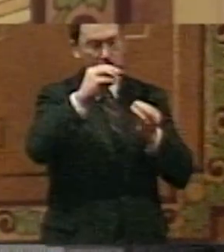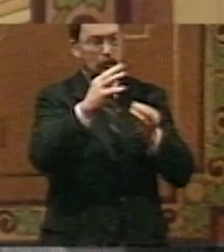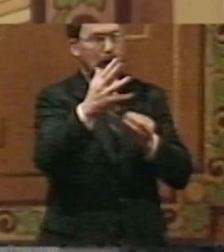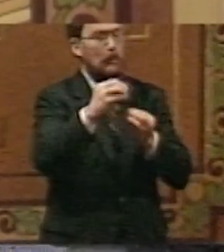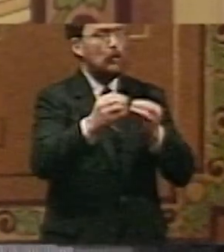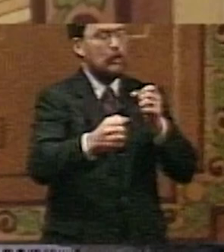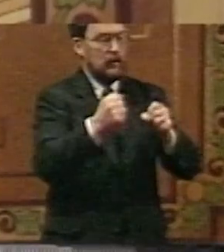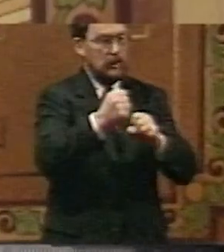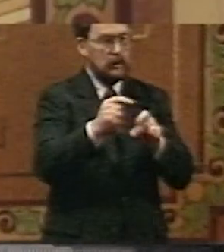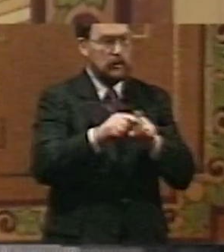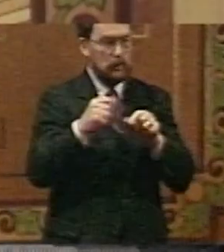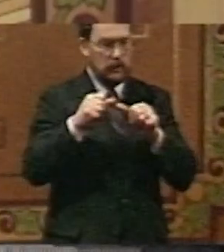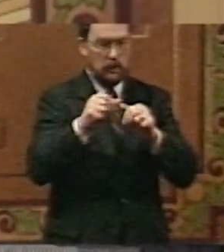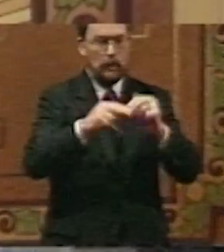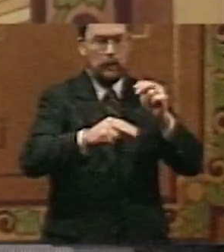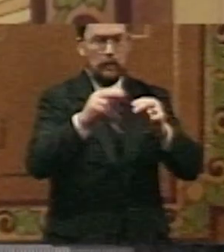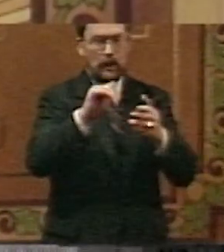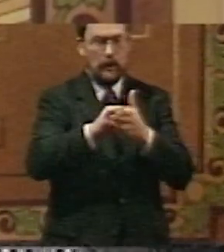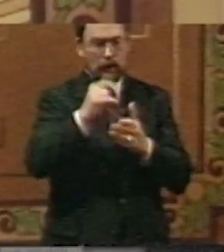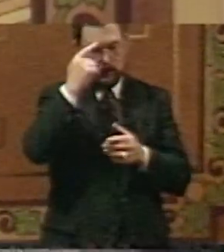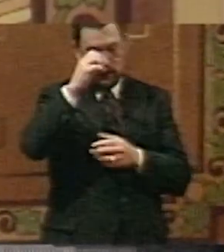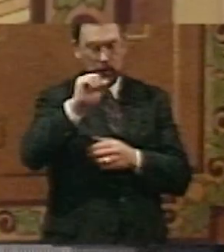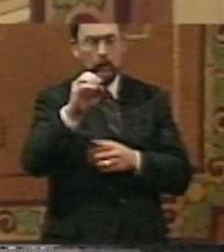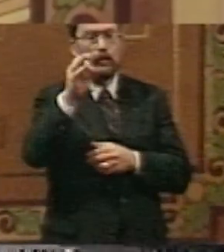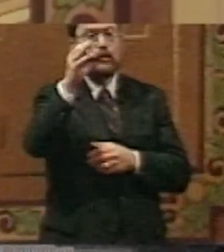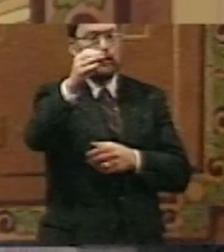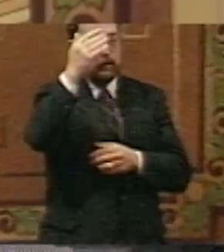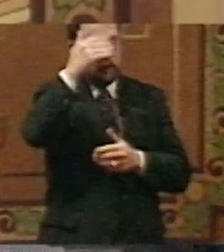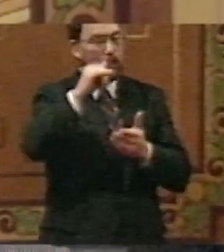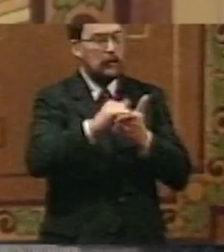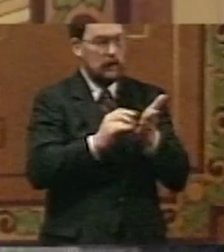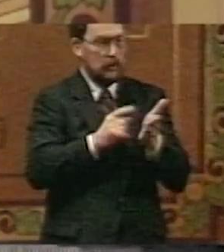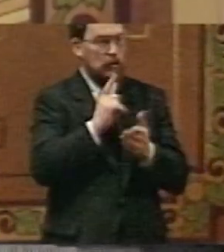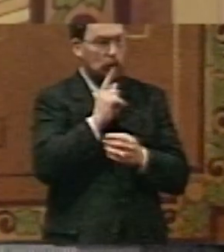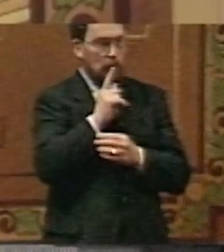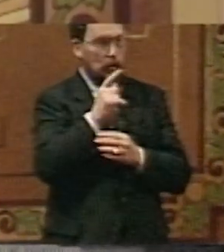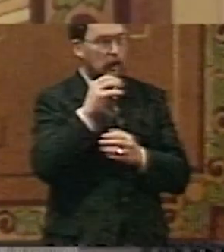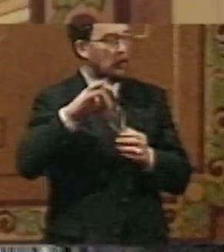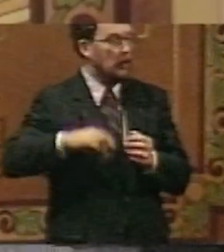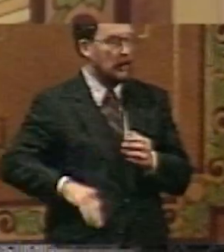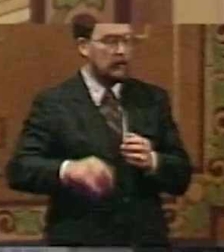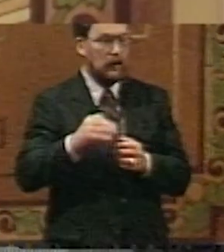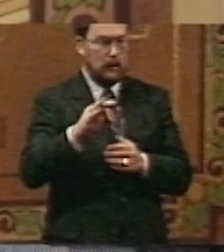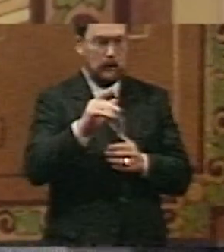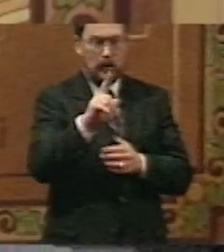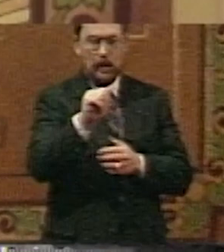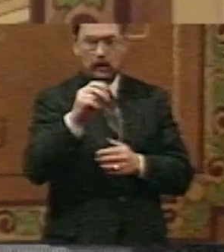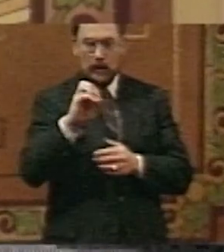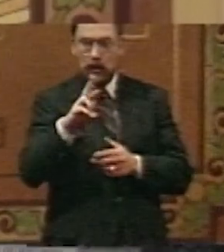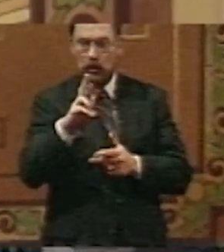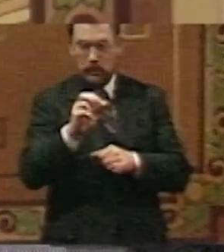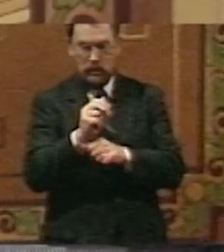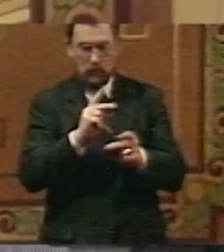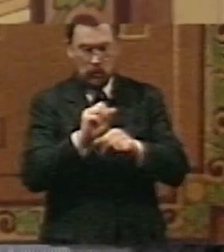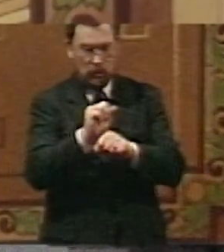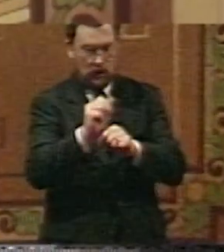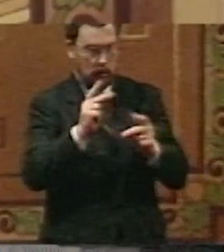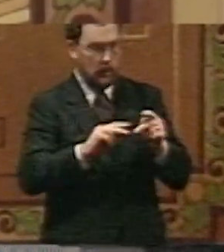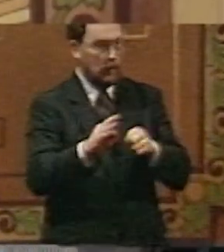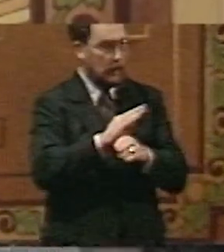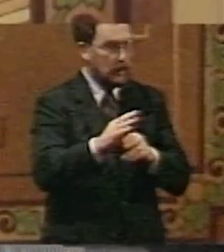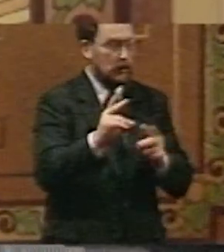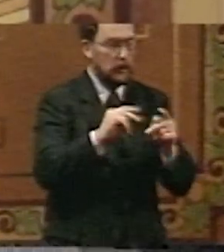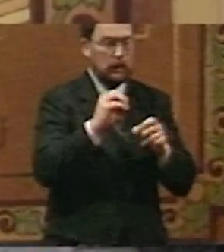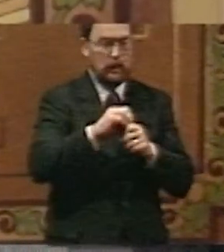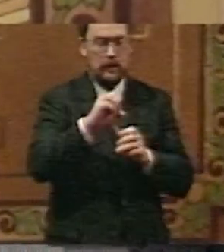as we continue to build the fund for South Dakota's future because it is truly the benefit of the laboring people, from the business people,